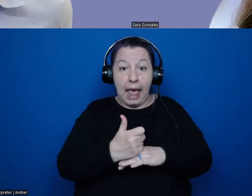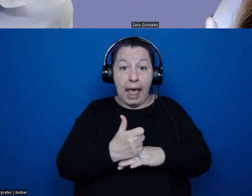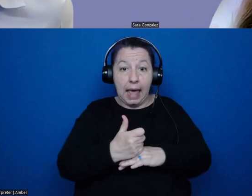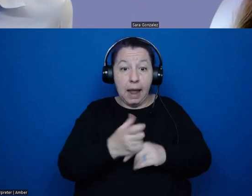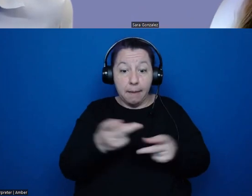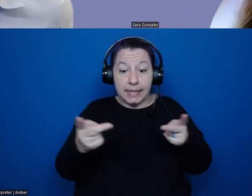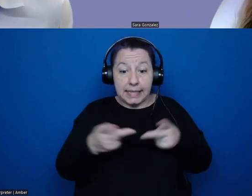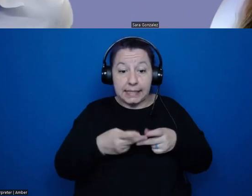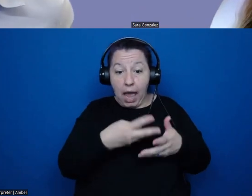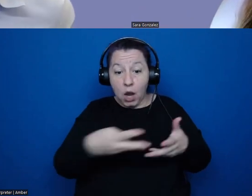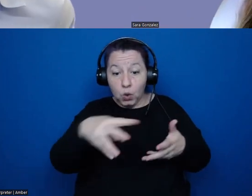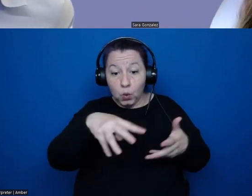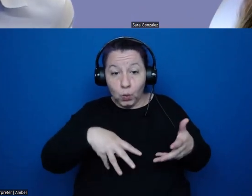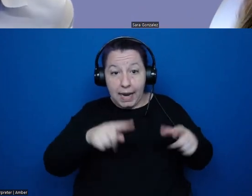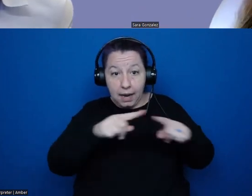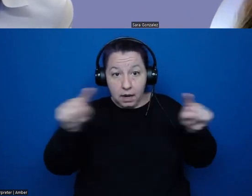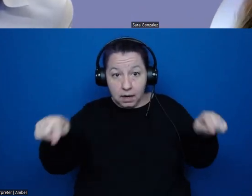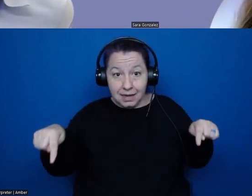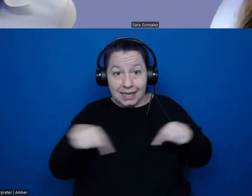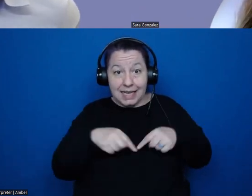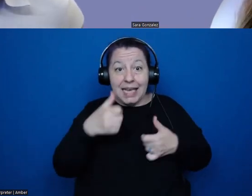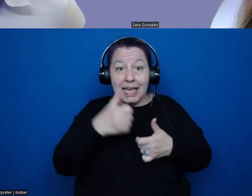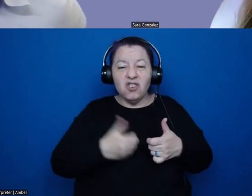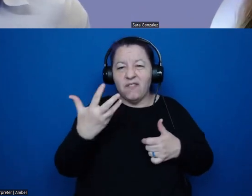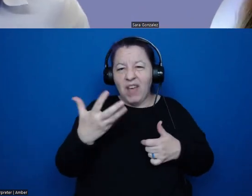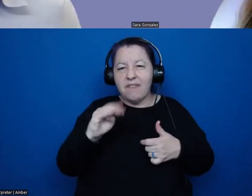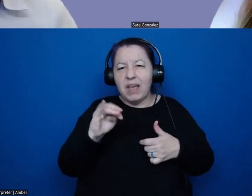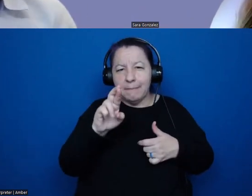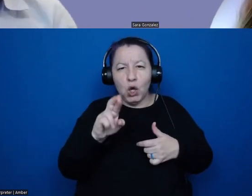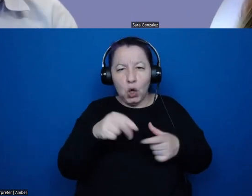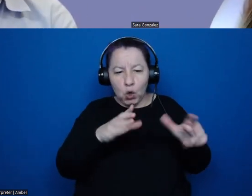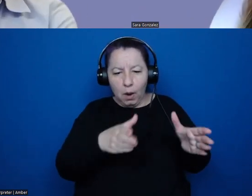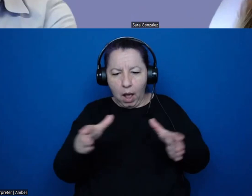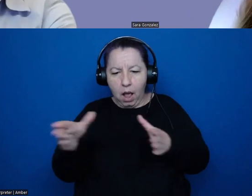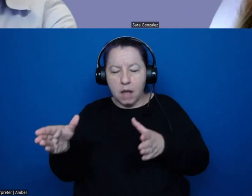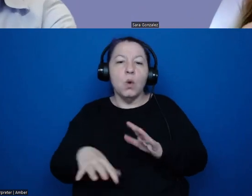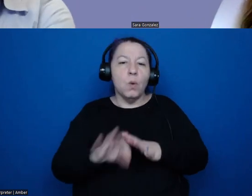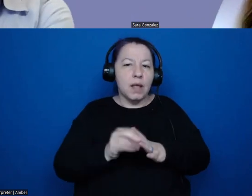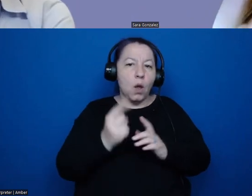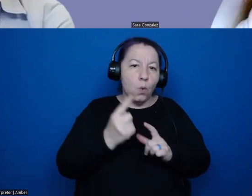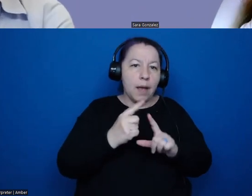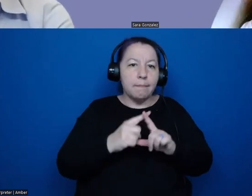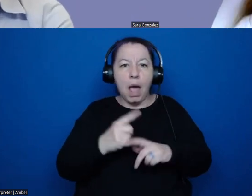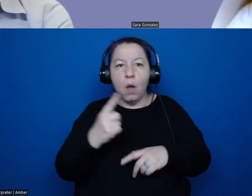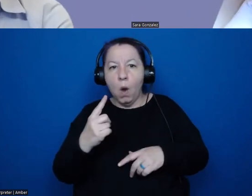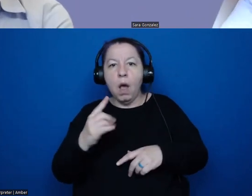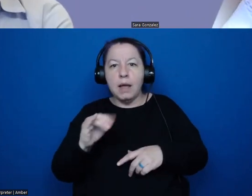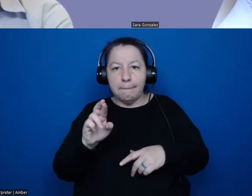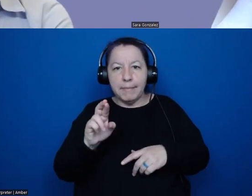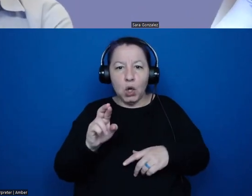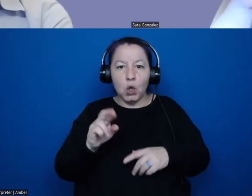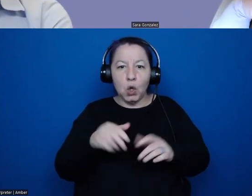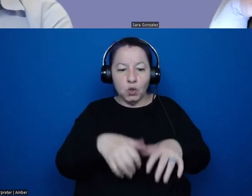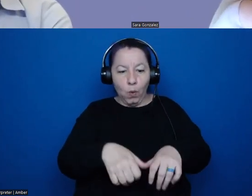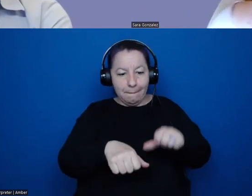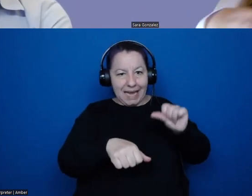survey blocks, usually five by five meter blocks, we select randomly one one by one meter unit in order to peel back the sod. Literally, we